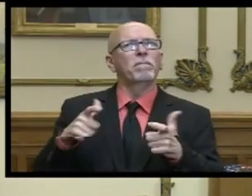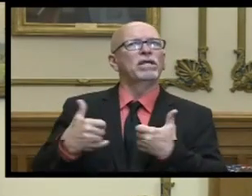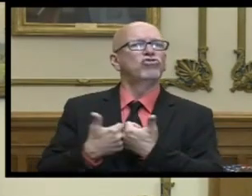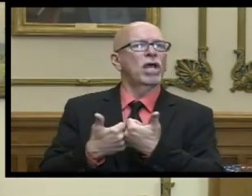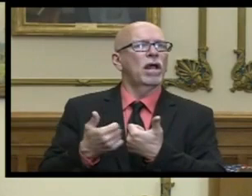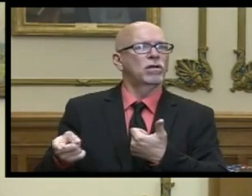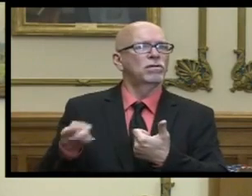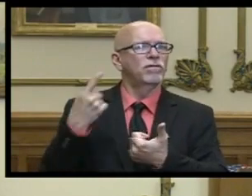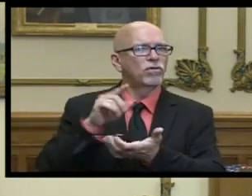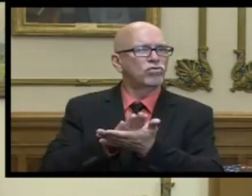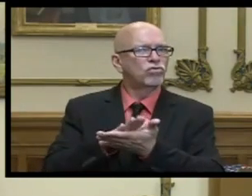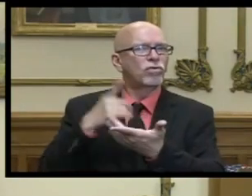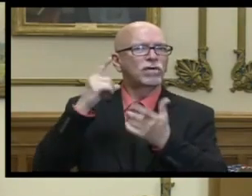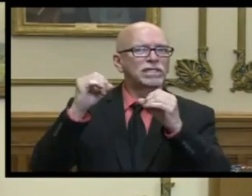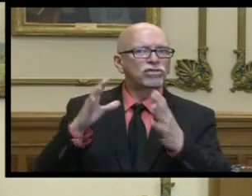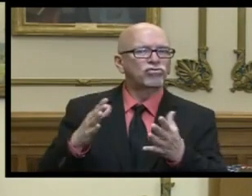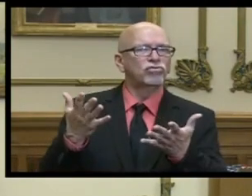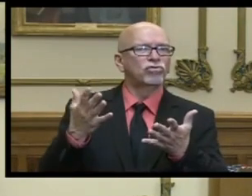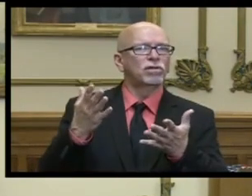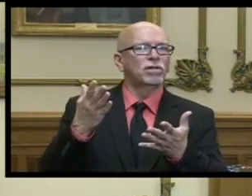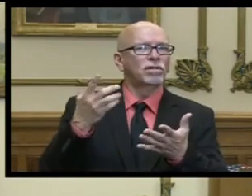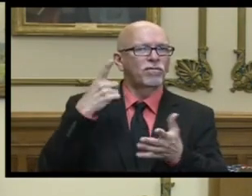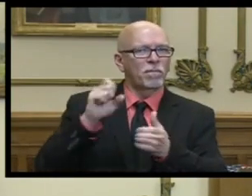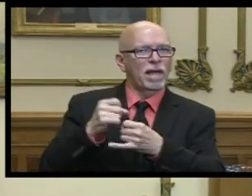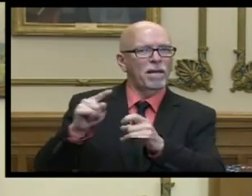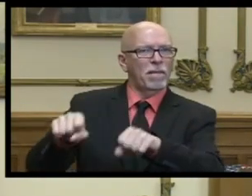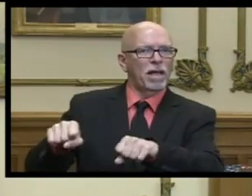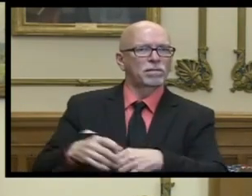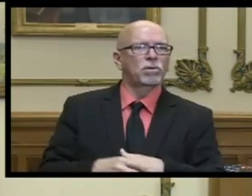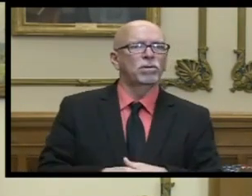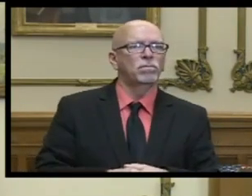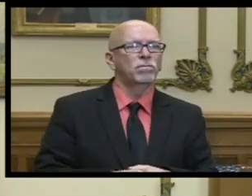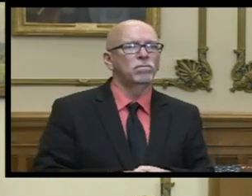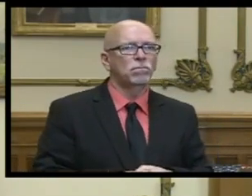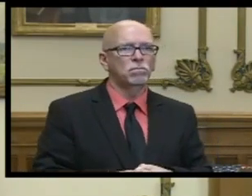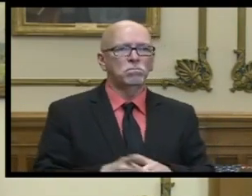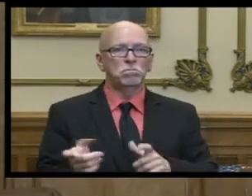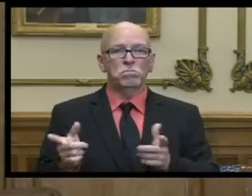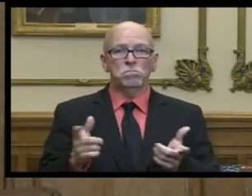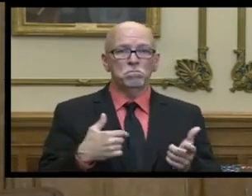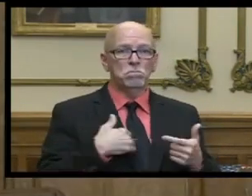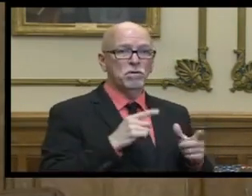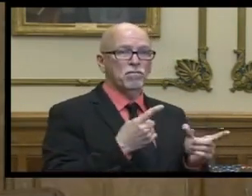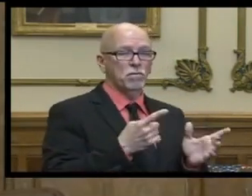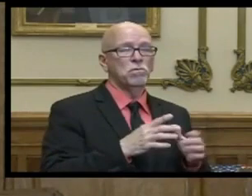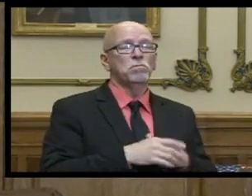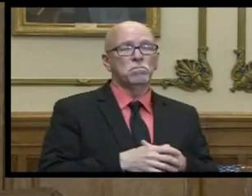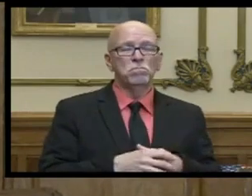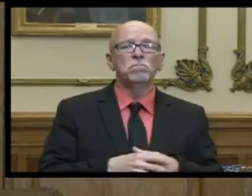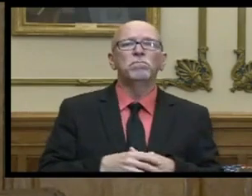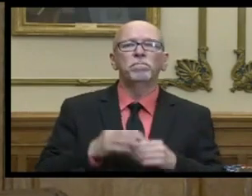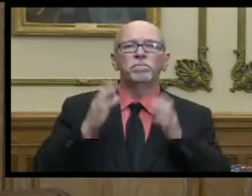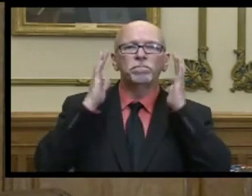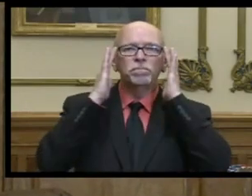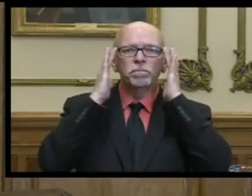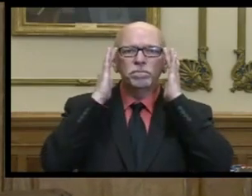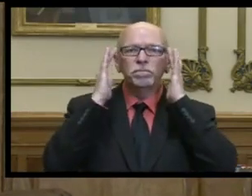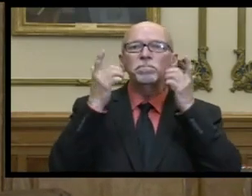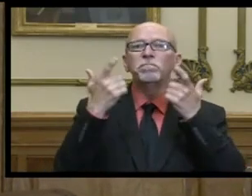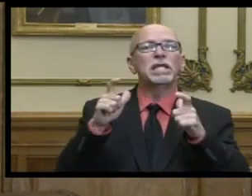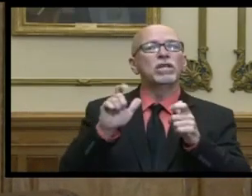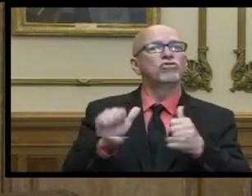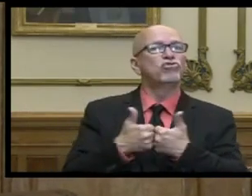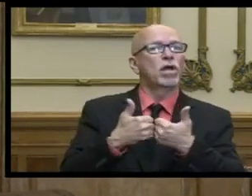challenge for schools for teachers and for making that possible want me to go first so i think the biggest challenge